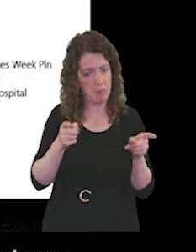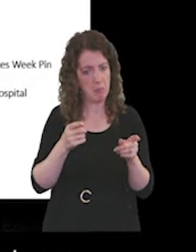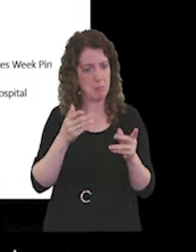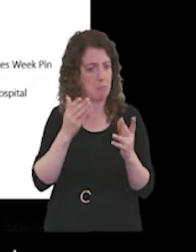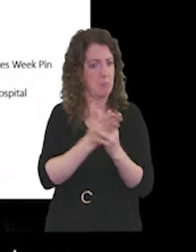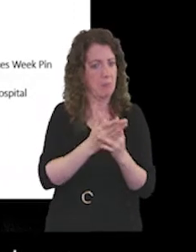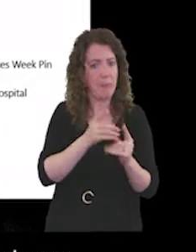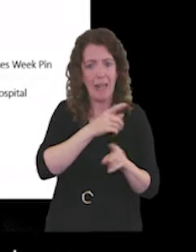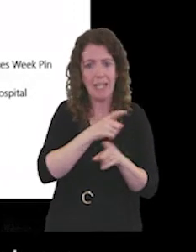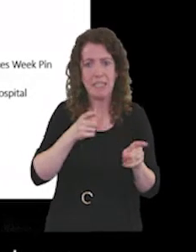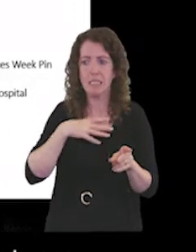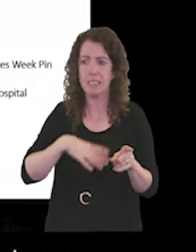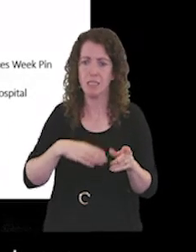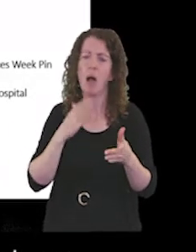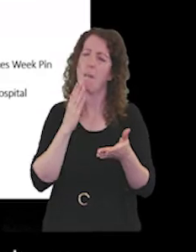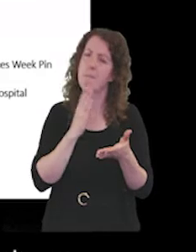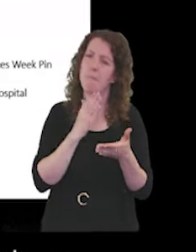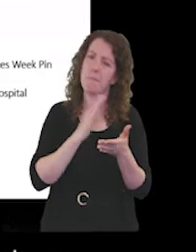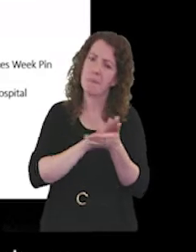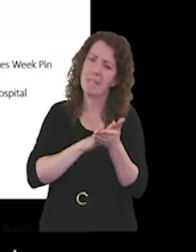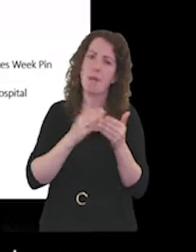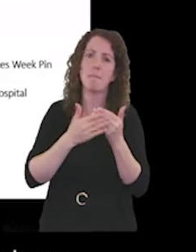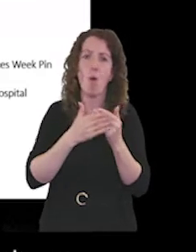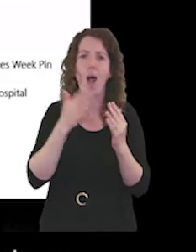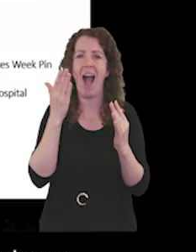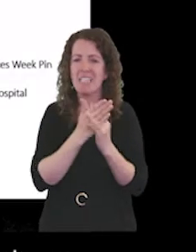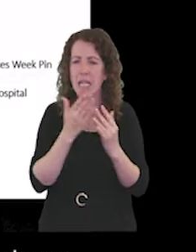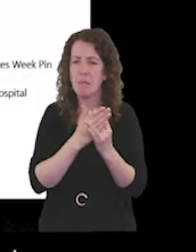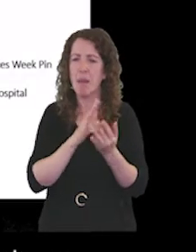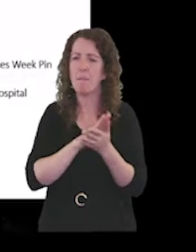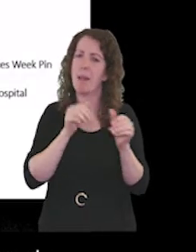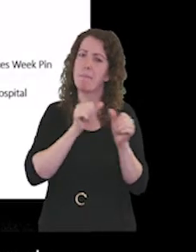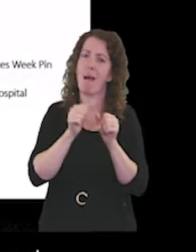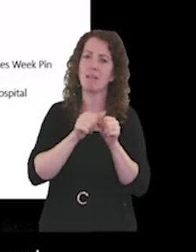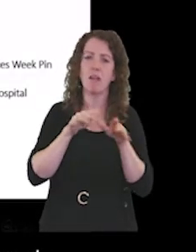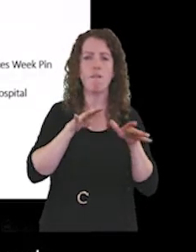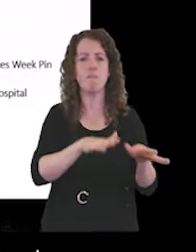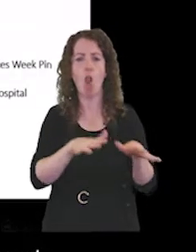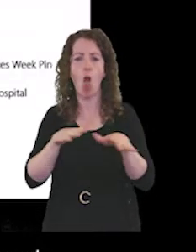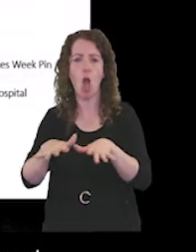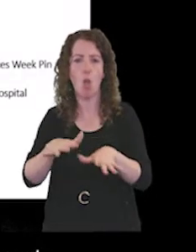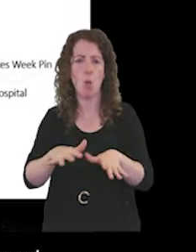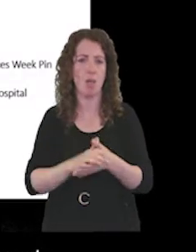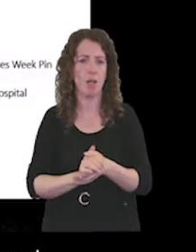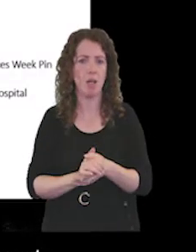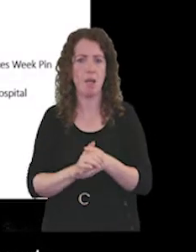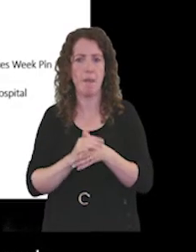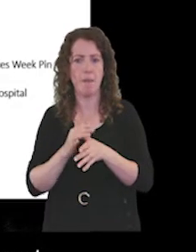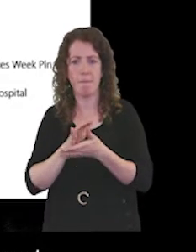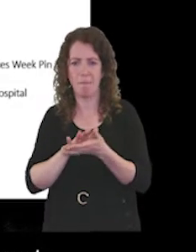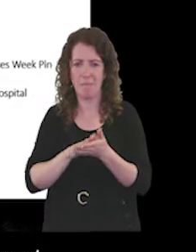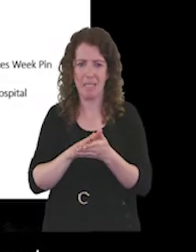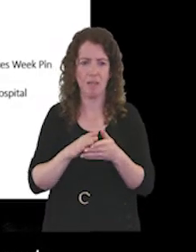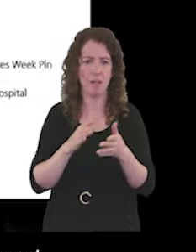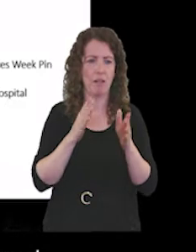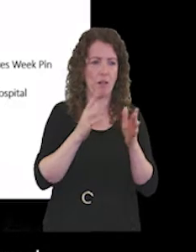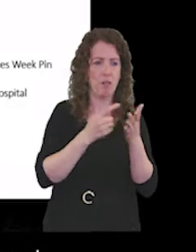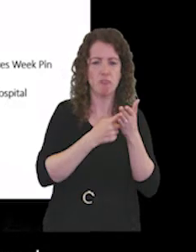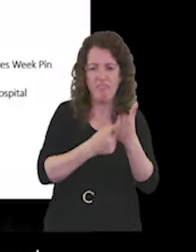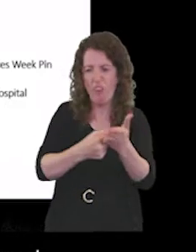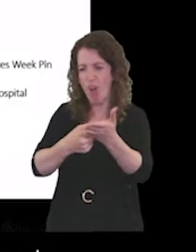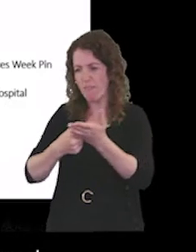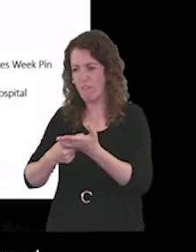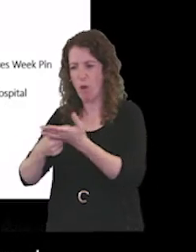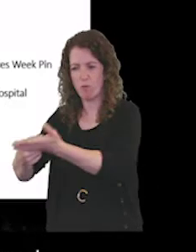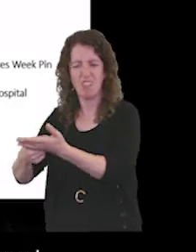are much more accessible and flow much better together without having to be passed from and referred to and